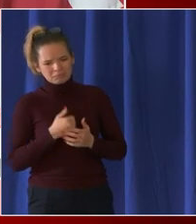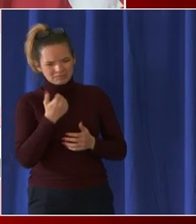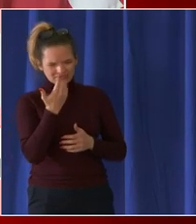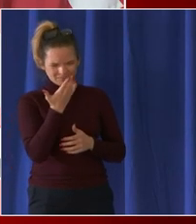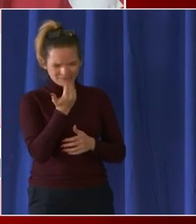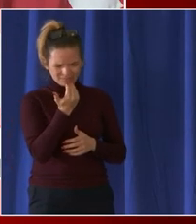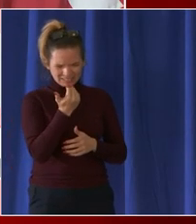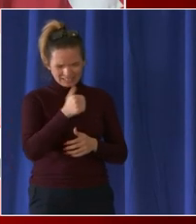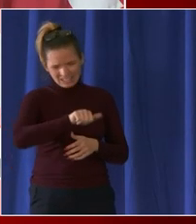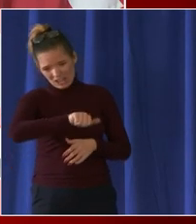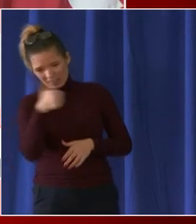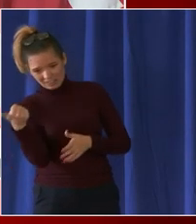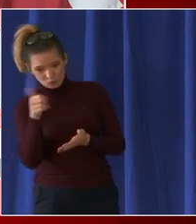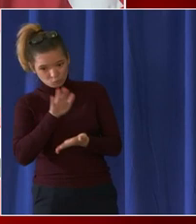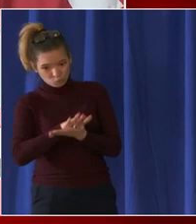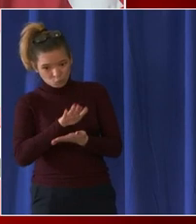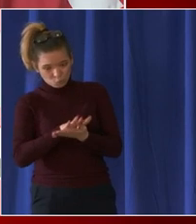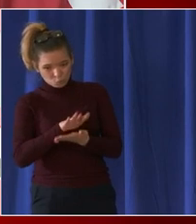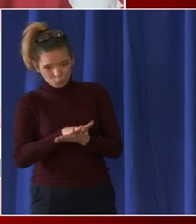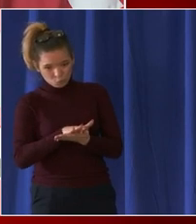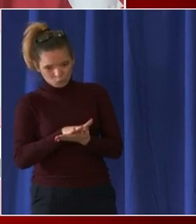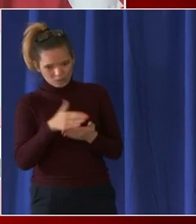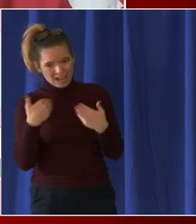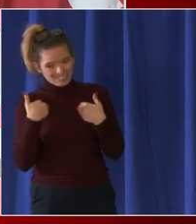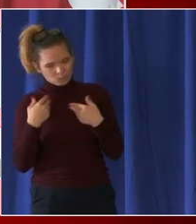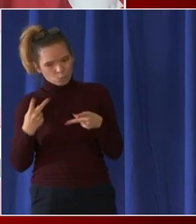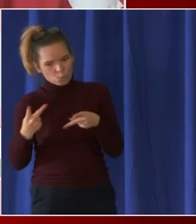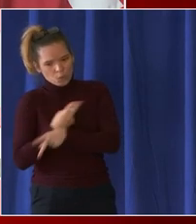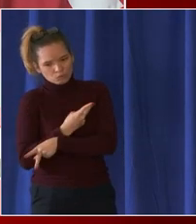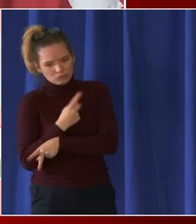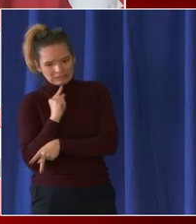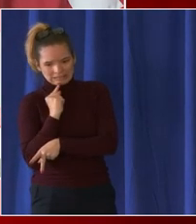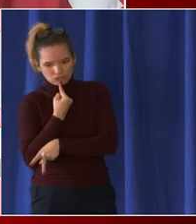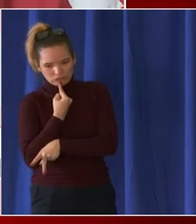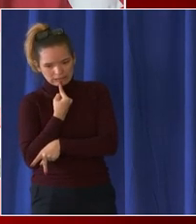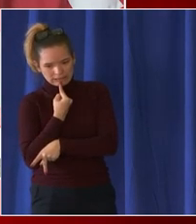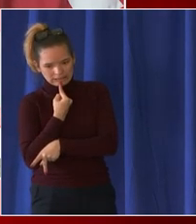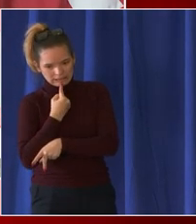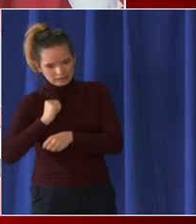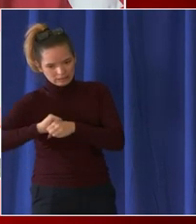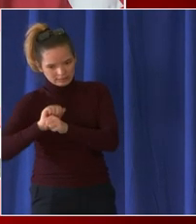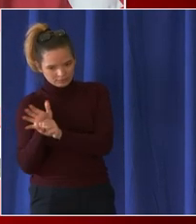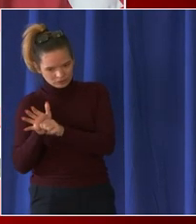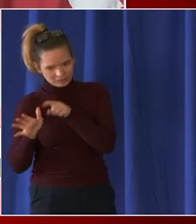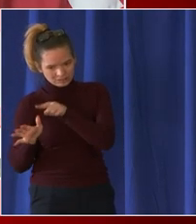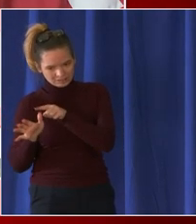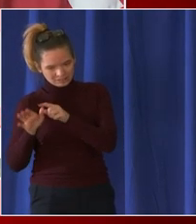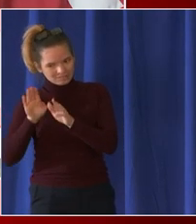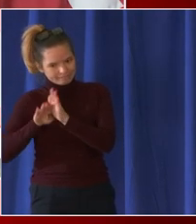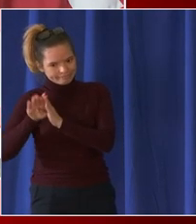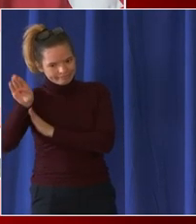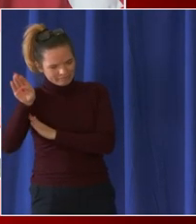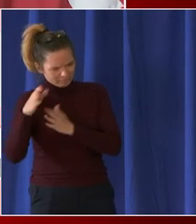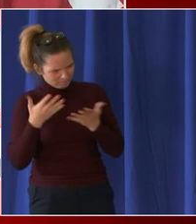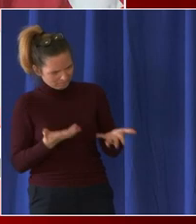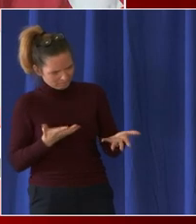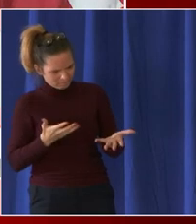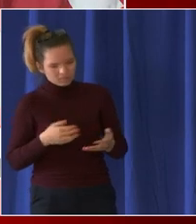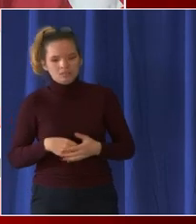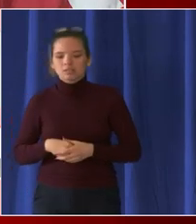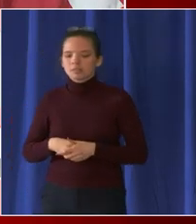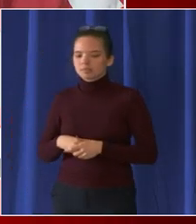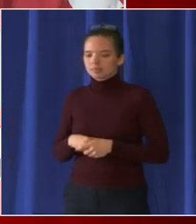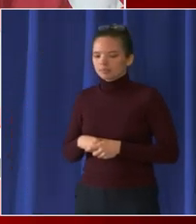positivity rate in fact much higher i i think the one that you went virtual had about 11 of staff test